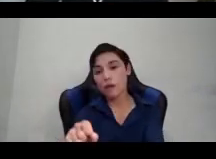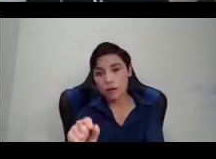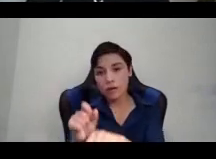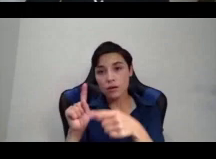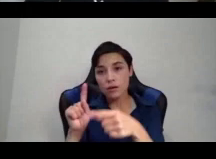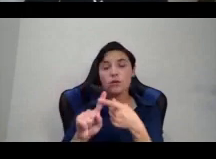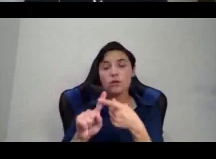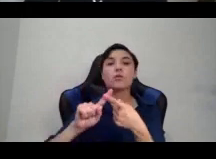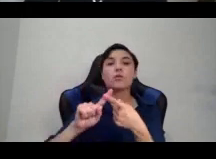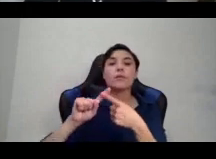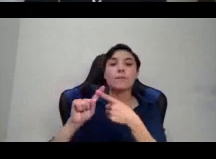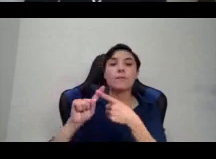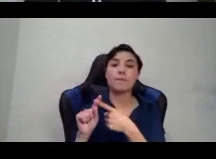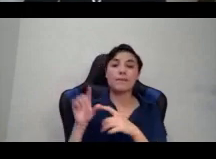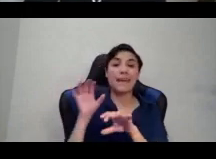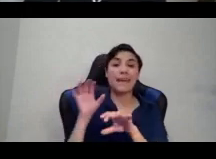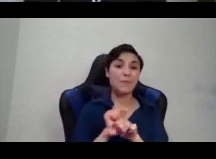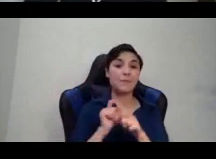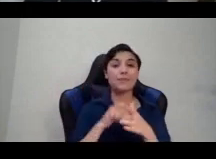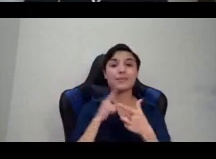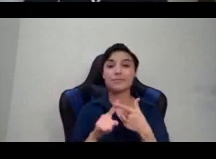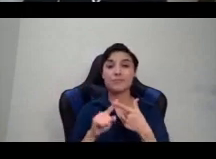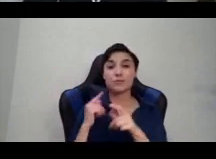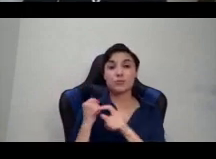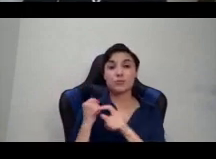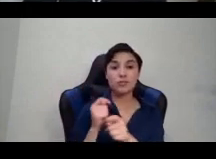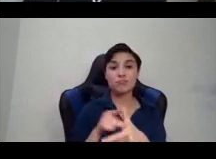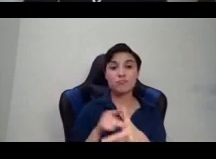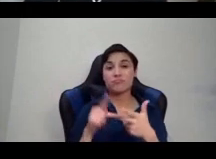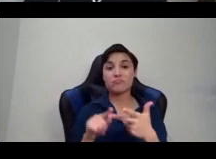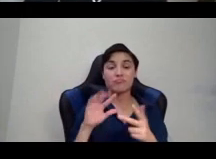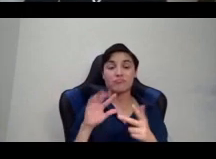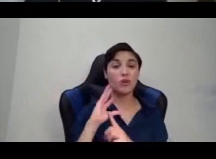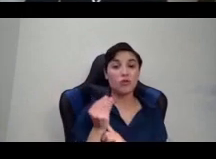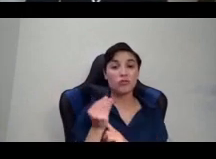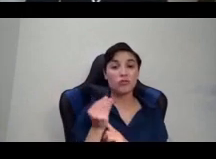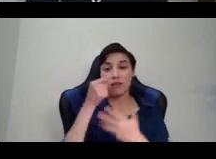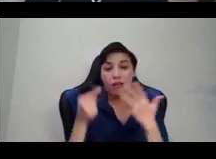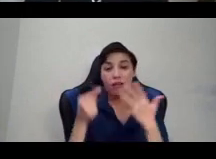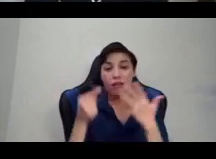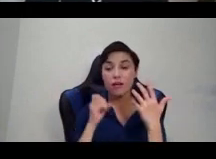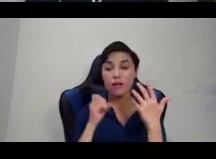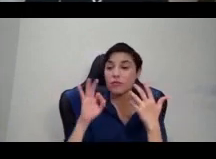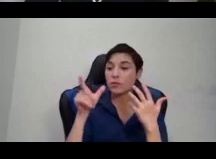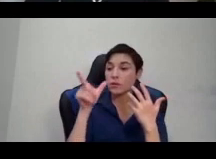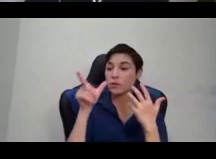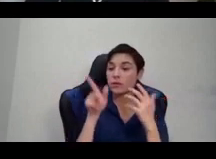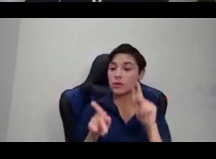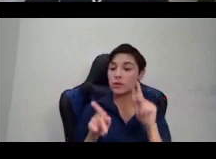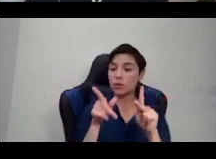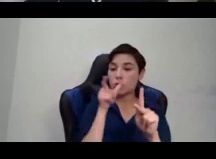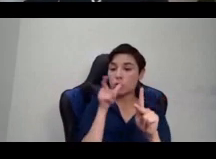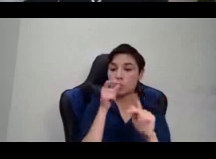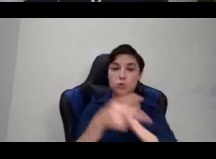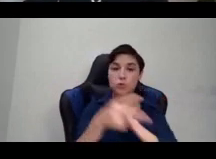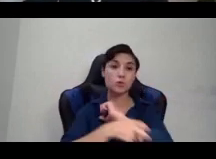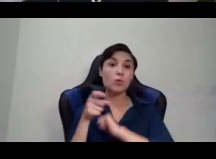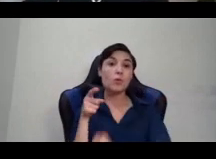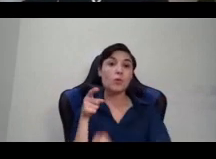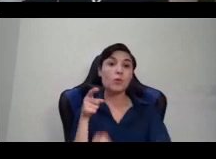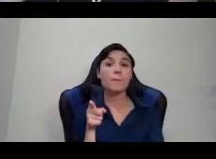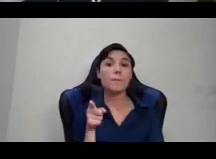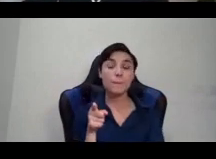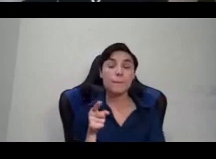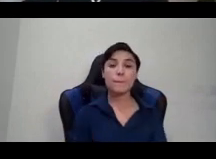of quote unquote civilizing them. And so Indigenous peoples of the Americas experienced